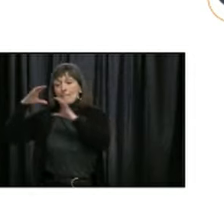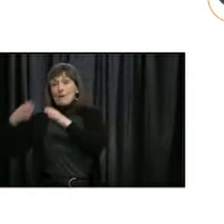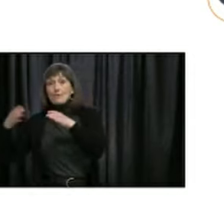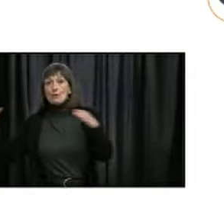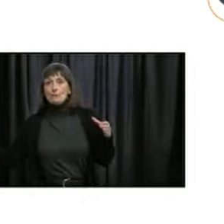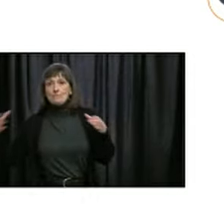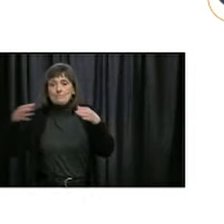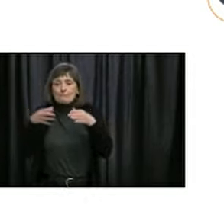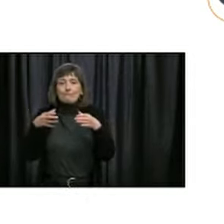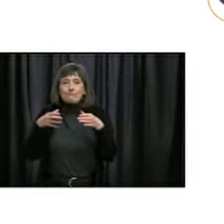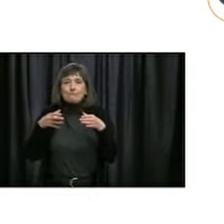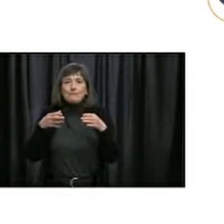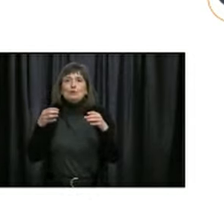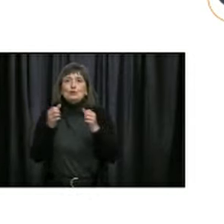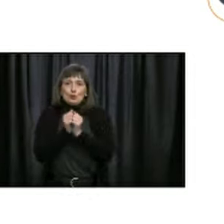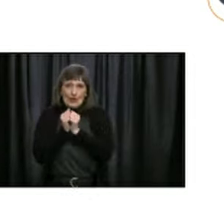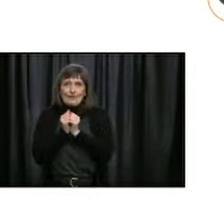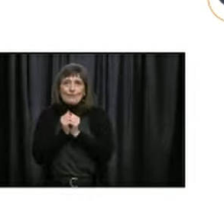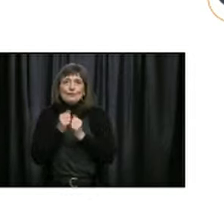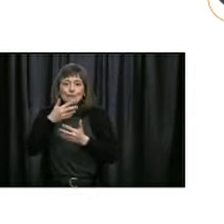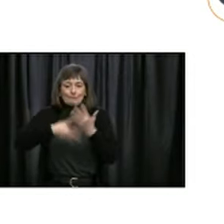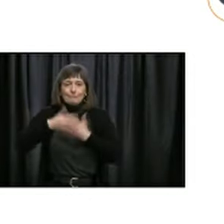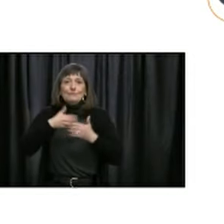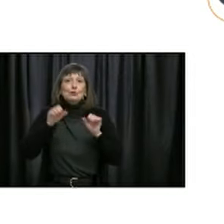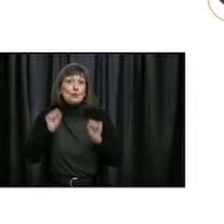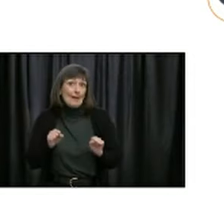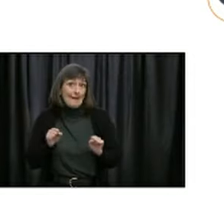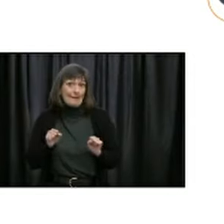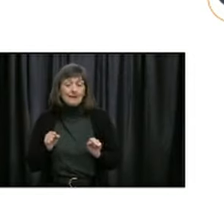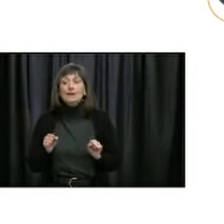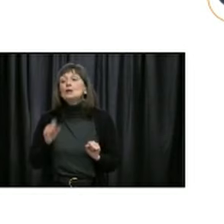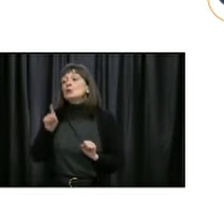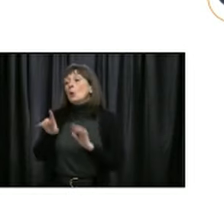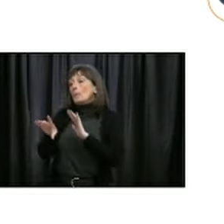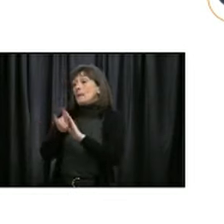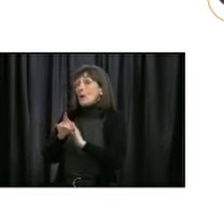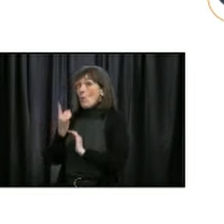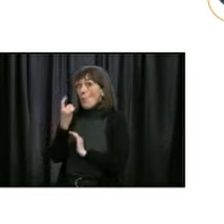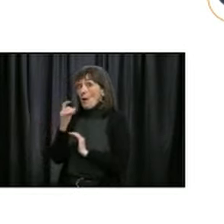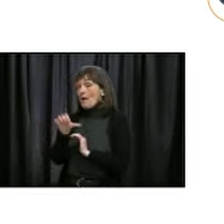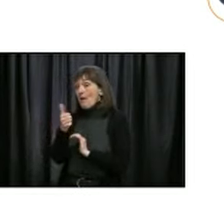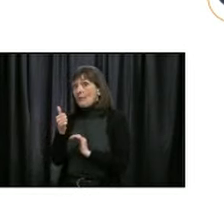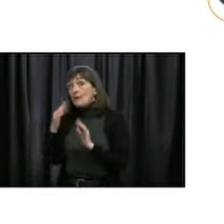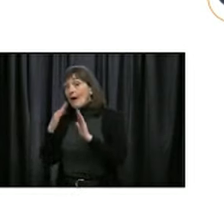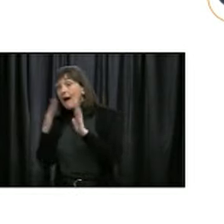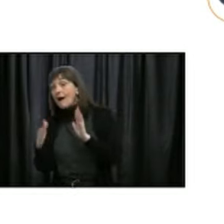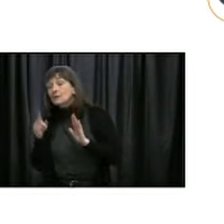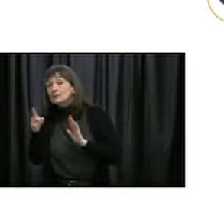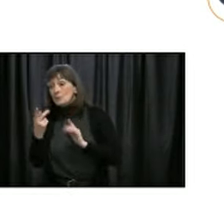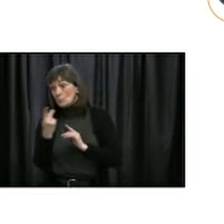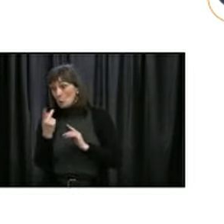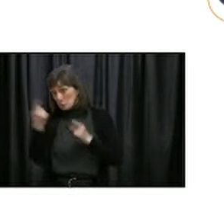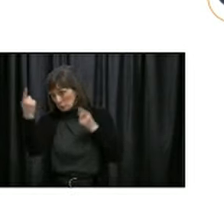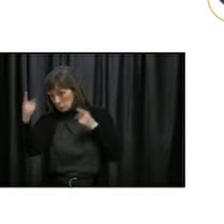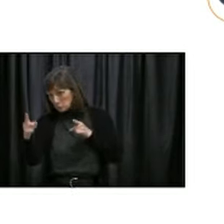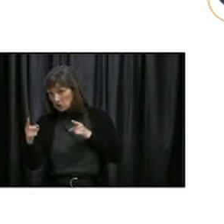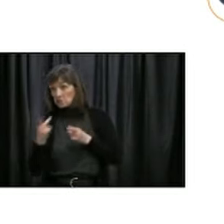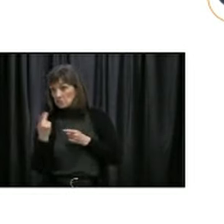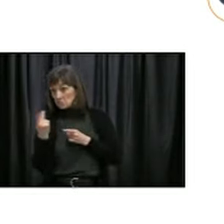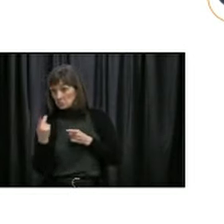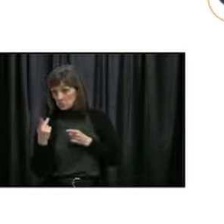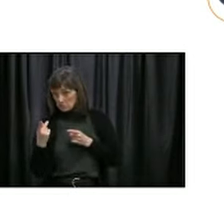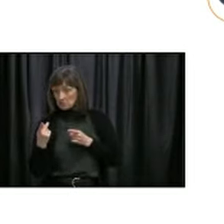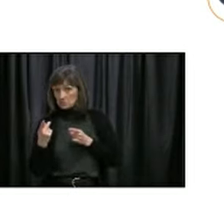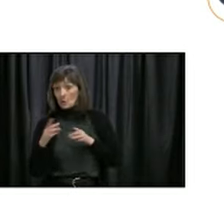especially those living alone. So your household can join up with one other household, if both households mutually agree,